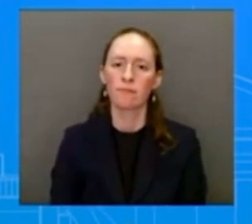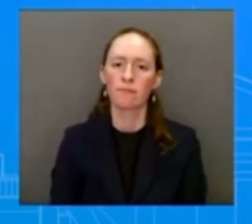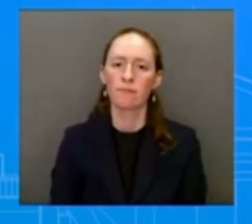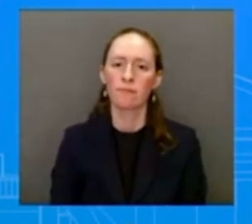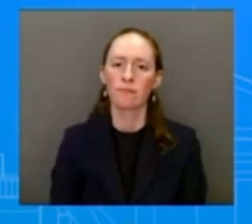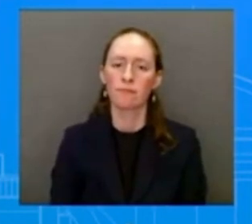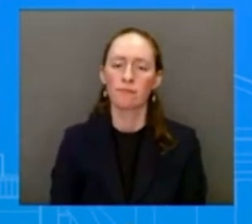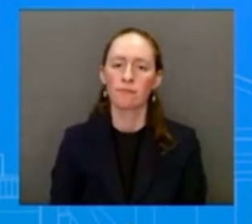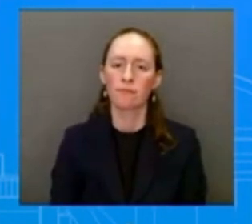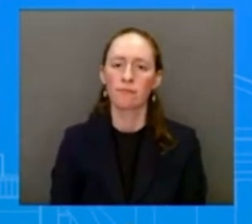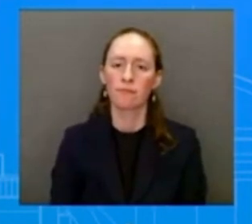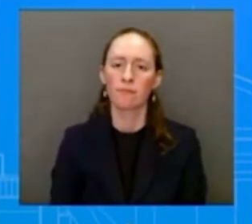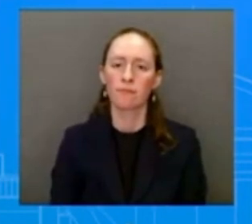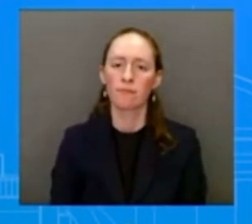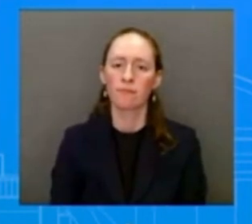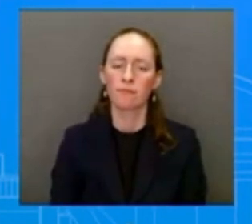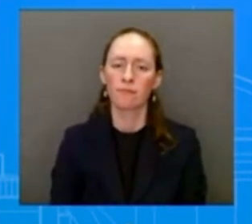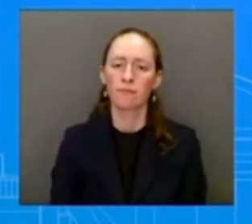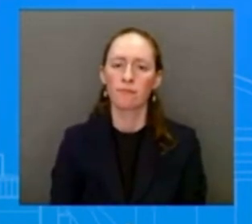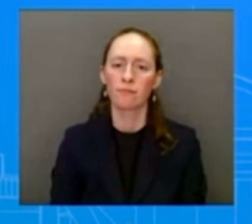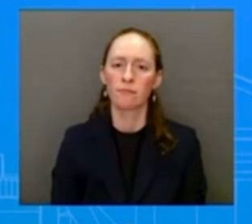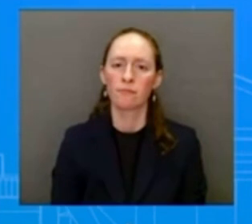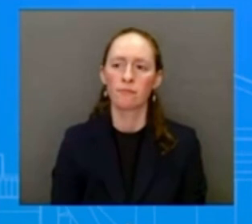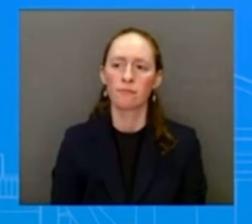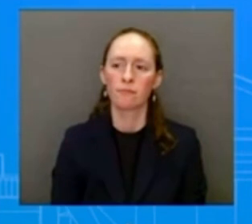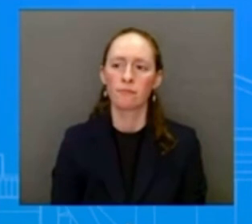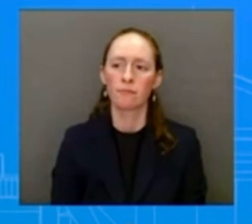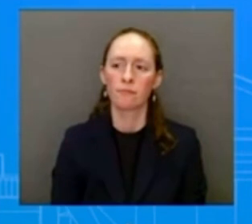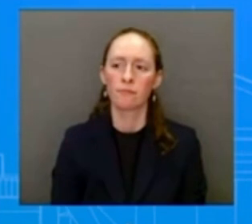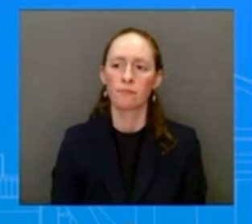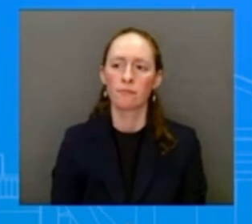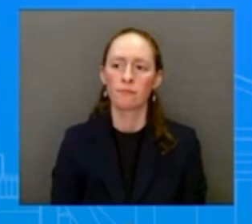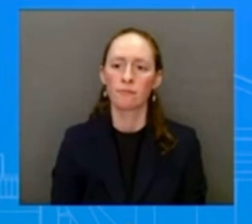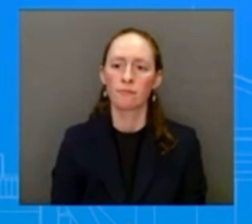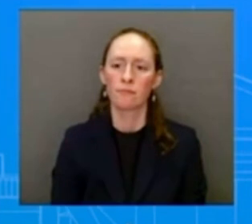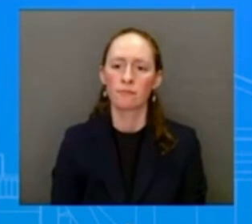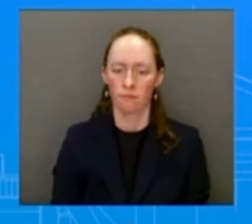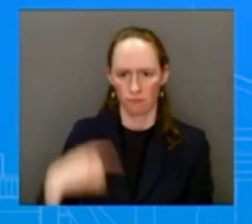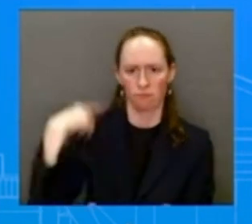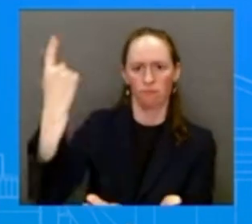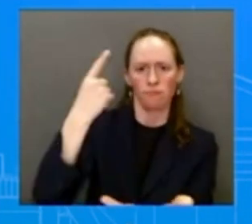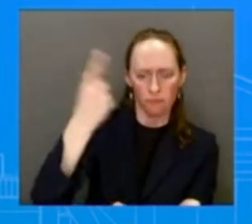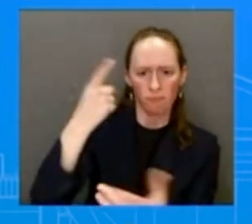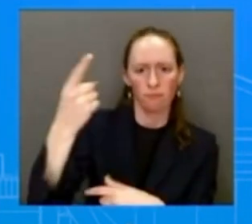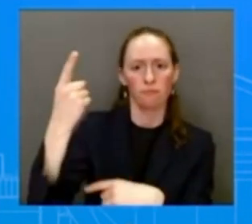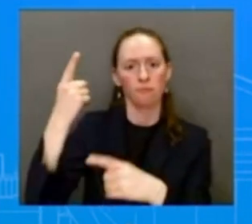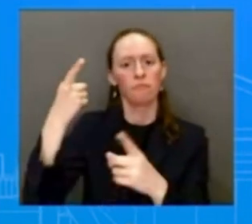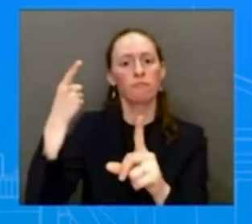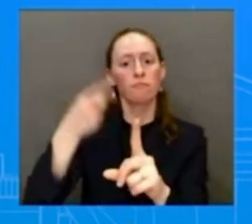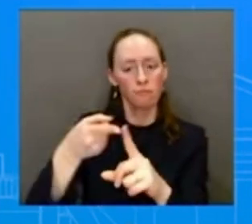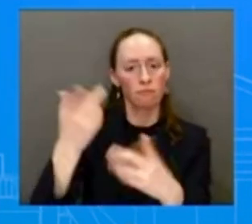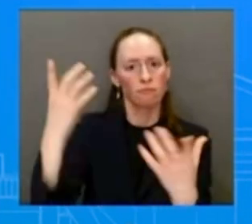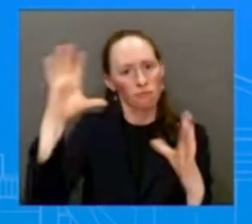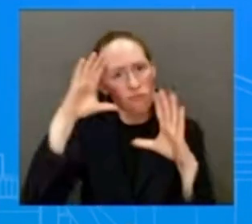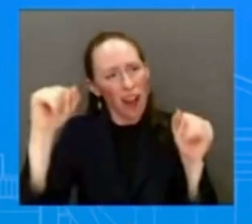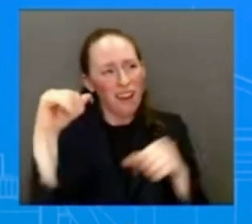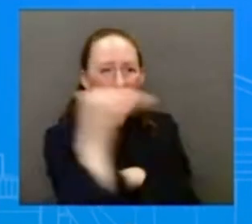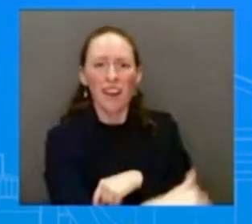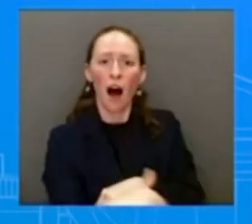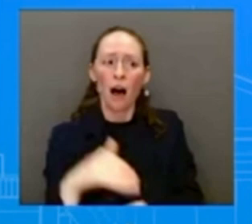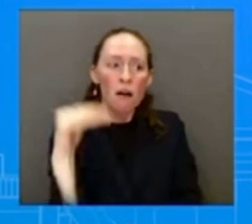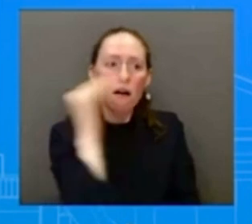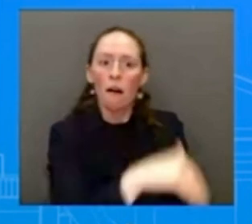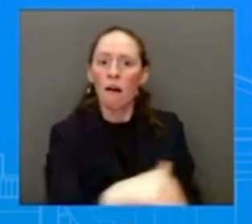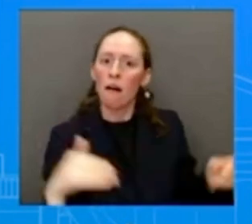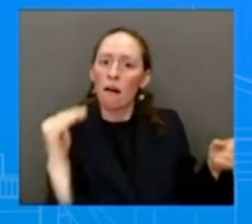the President of the White House for Congress to act on gun violence, but here we are, another elementary school shooting. What do you say to, what does the White House